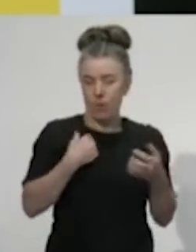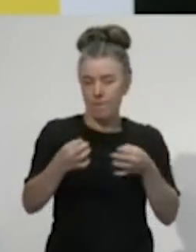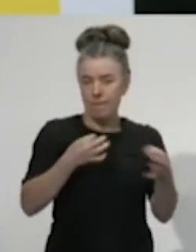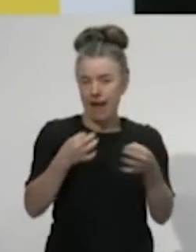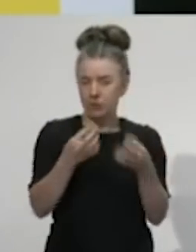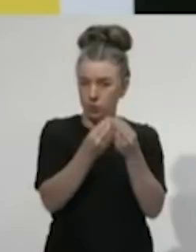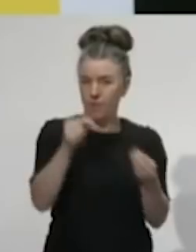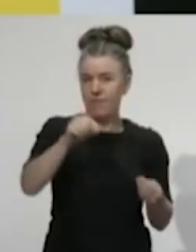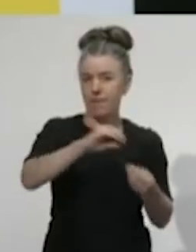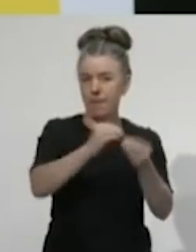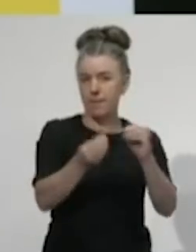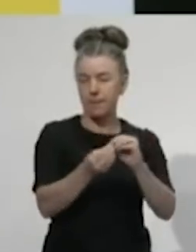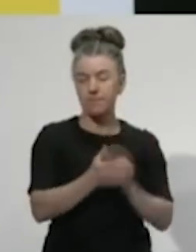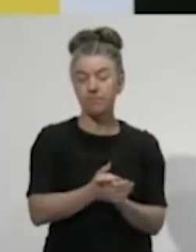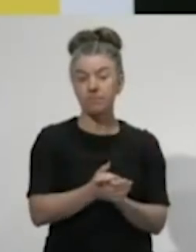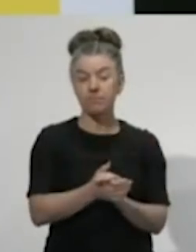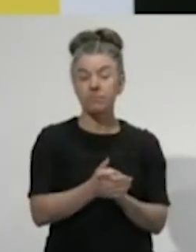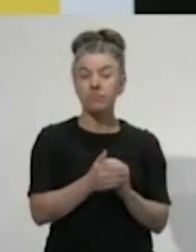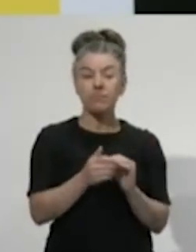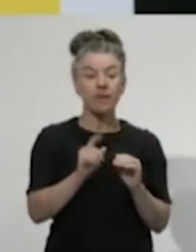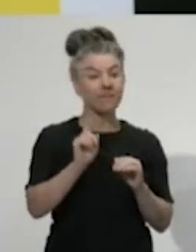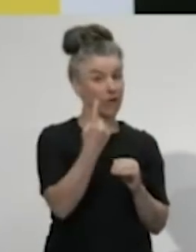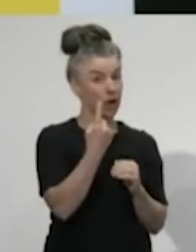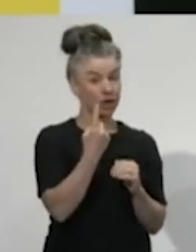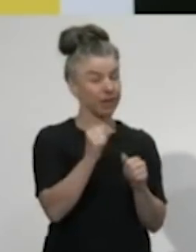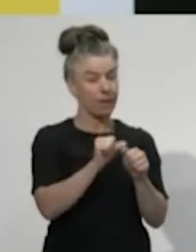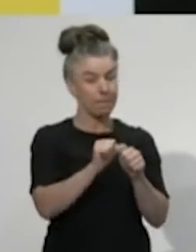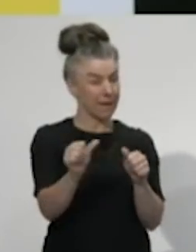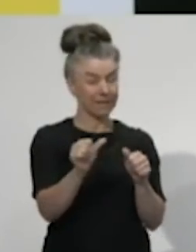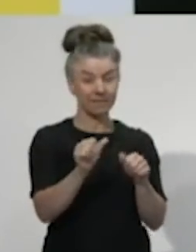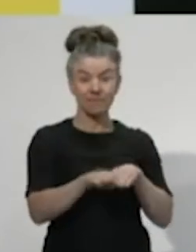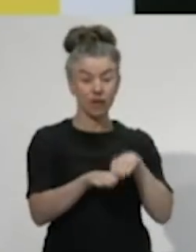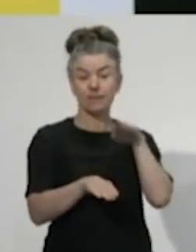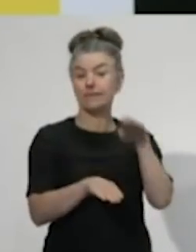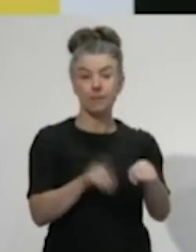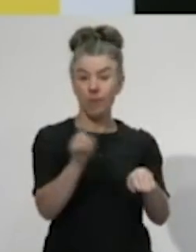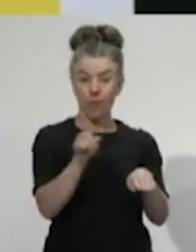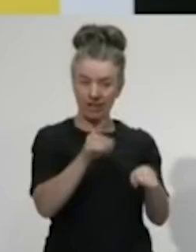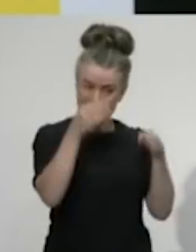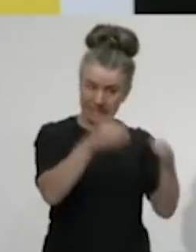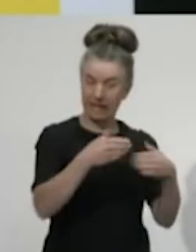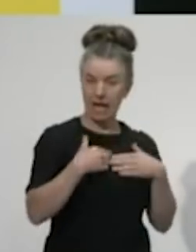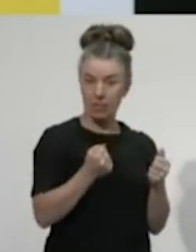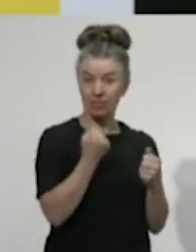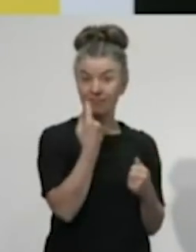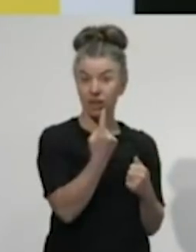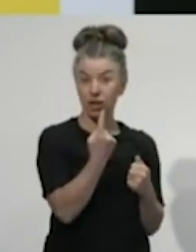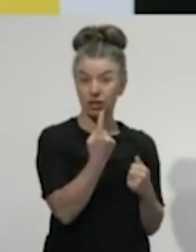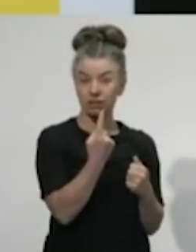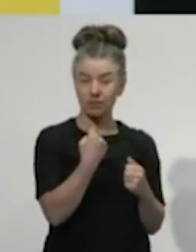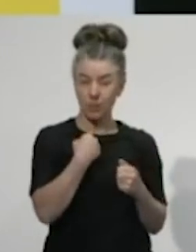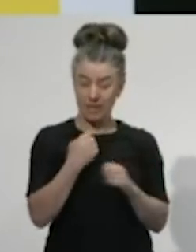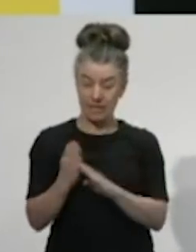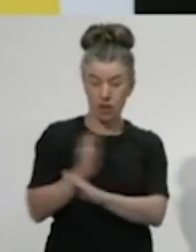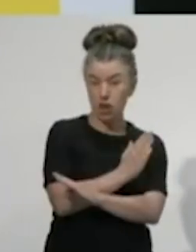Firstly, though, the best economic response to the virus was always going to be a strong health response. Going